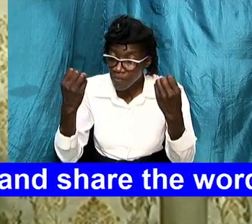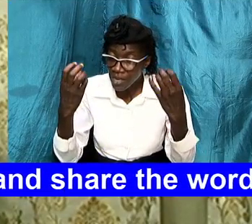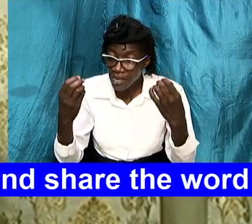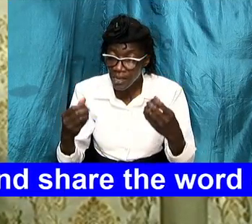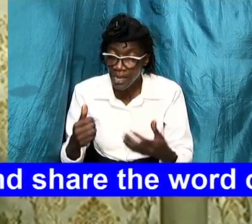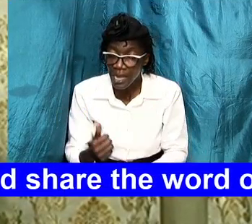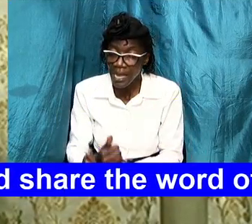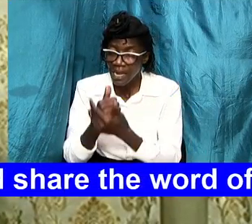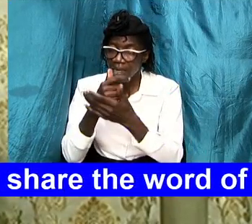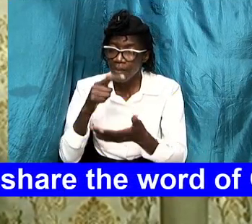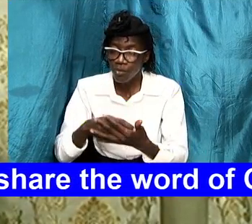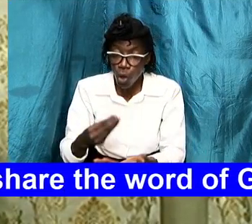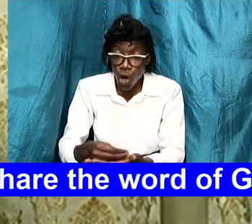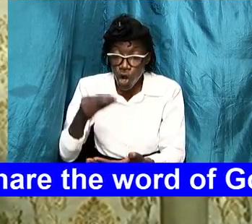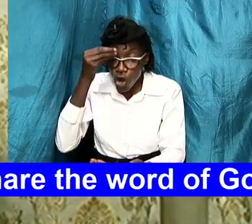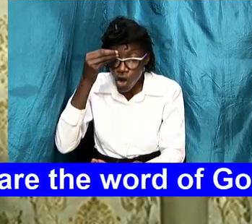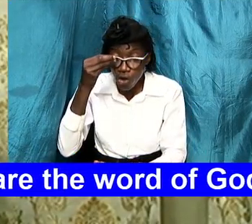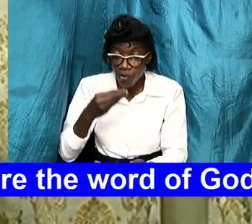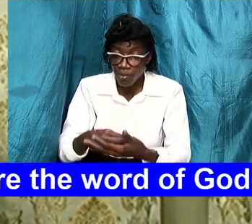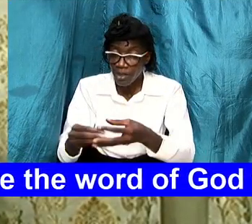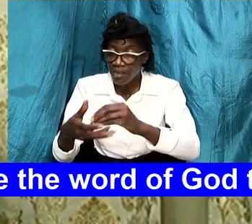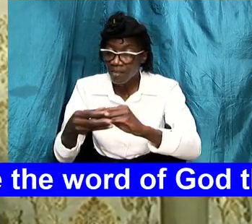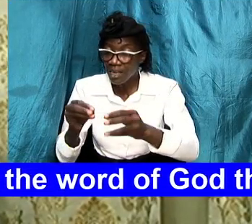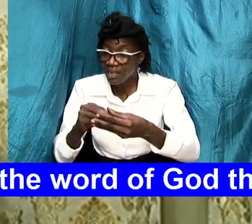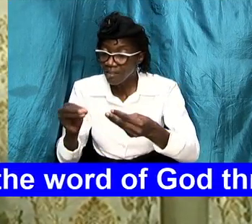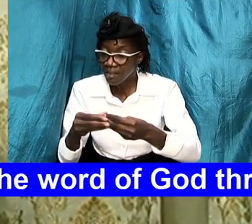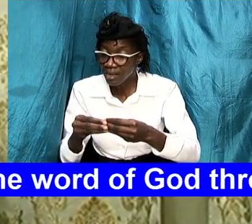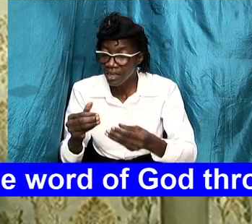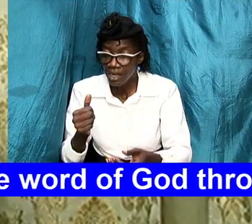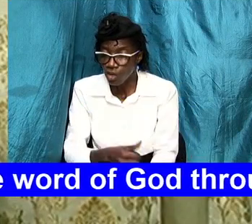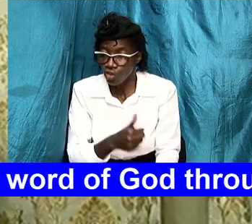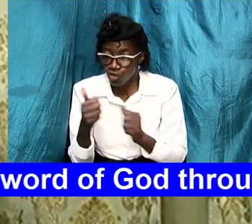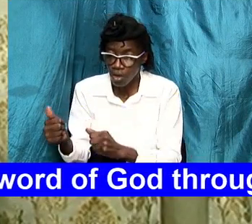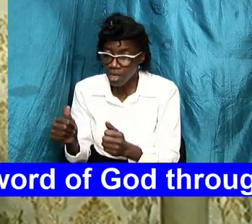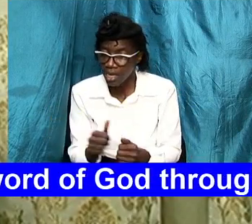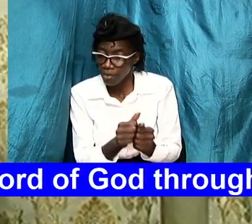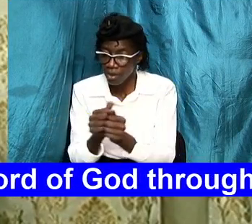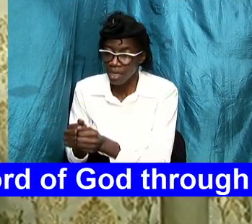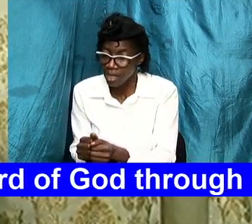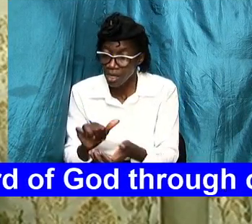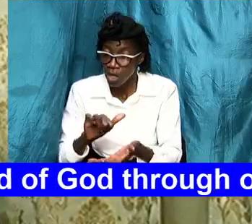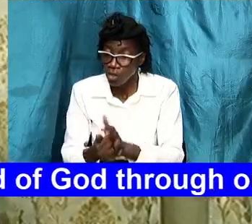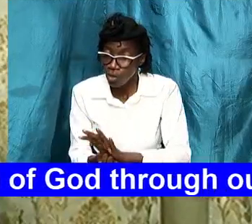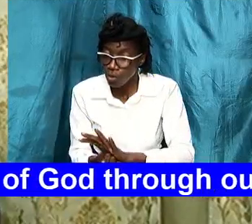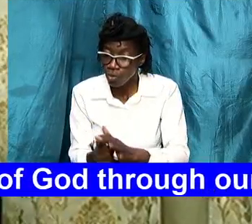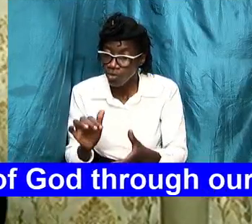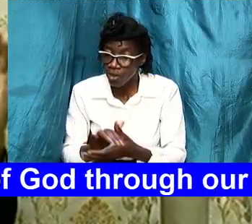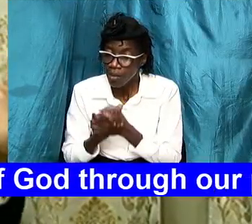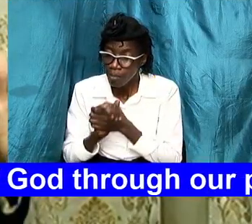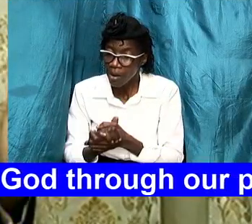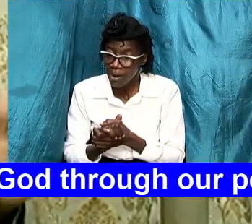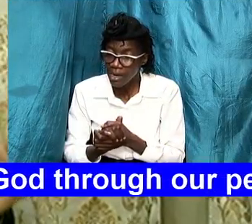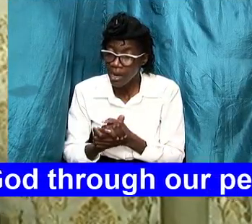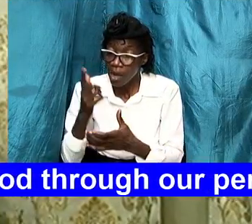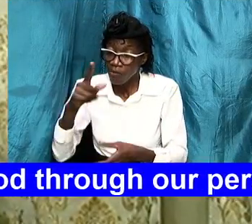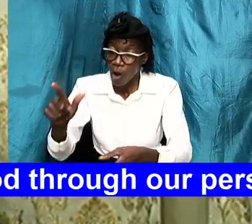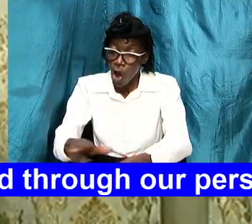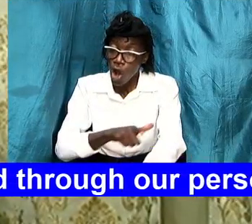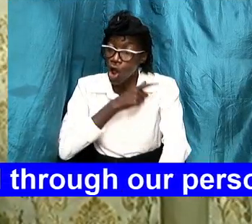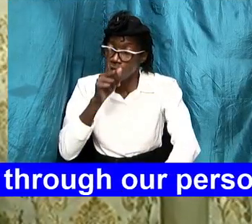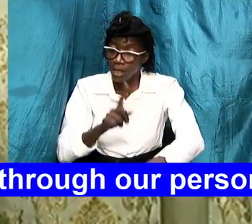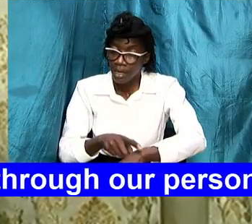learn from these lessons oh god and strengthen their togetherness those that have been married for extended period